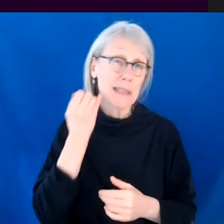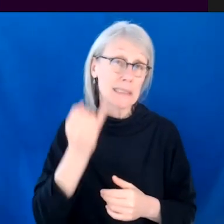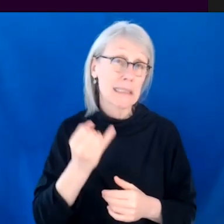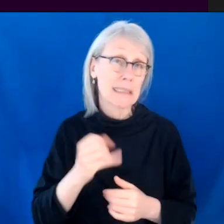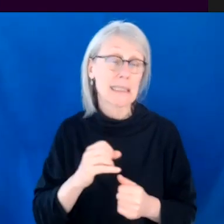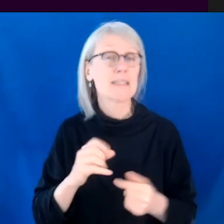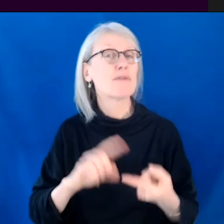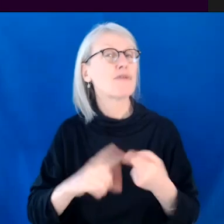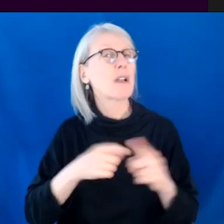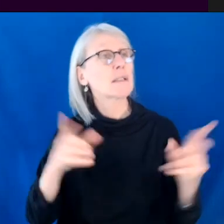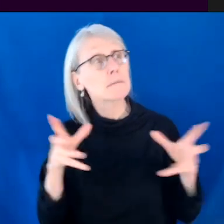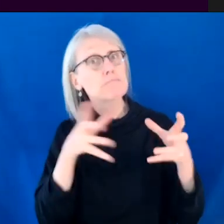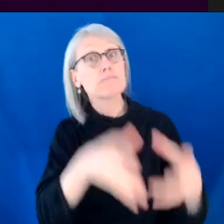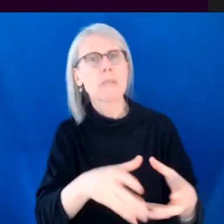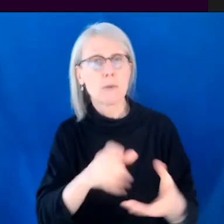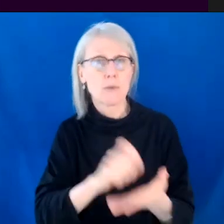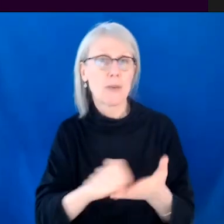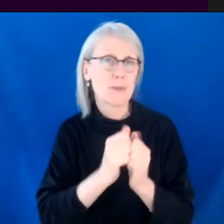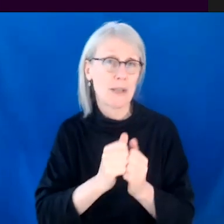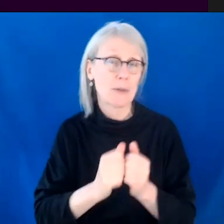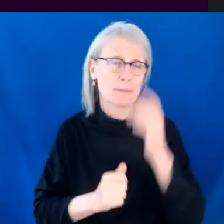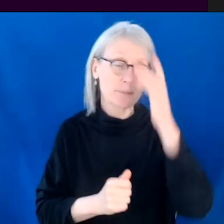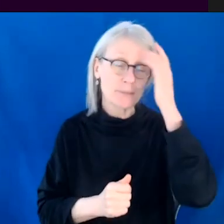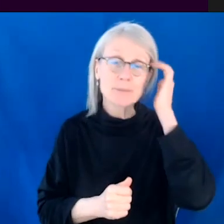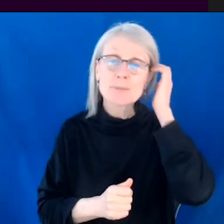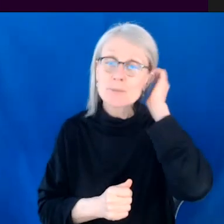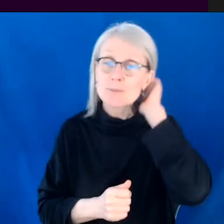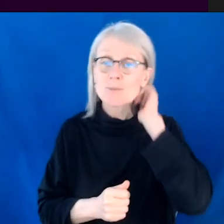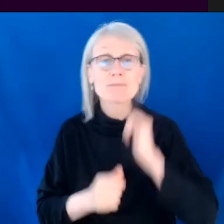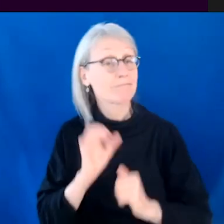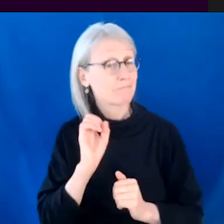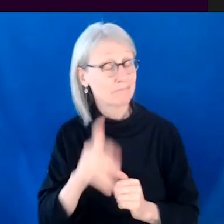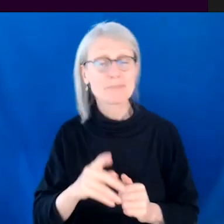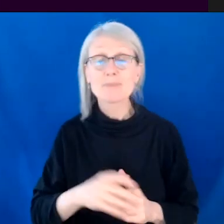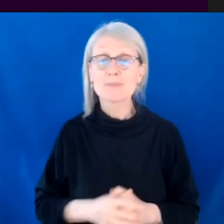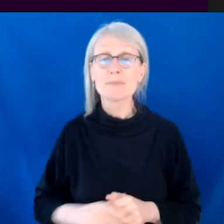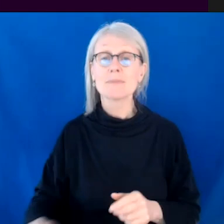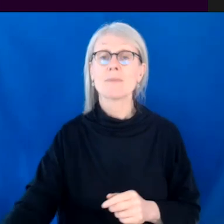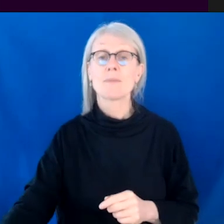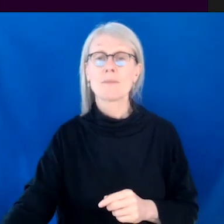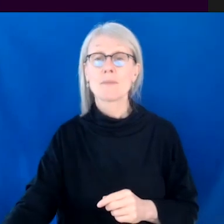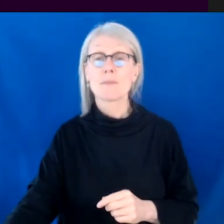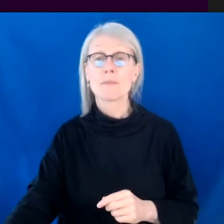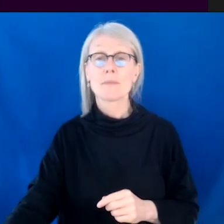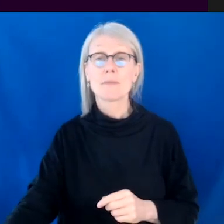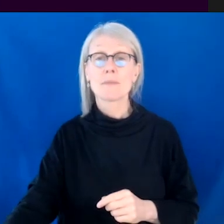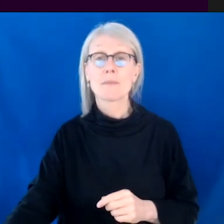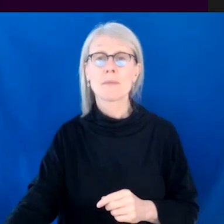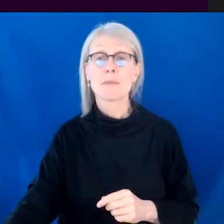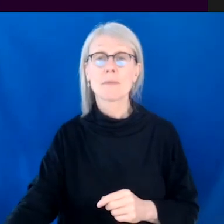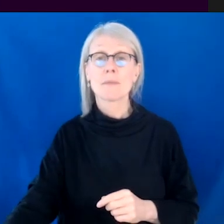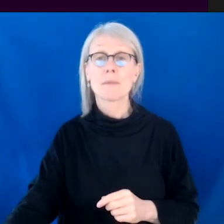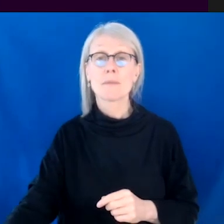often keep myself accountable. Okay. Um, so on that note, these writers that you go away with on these writers